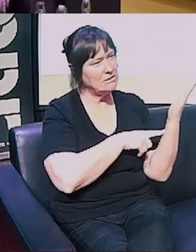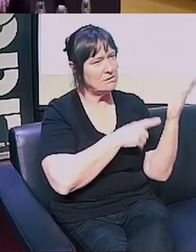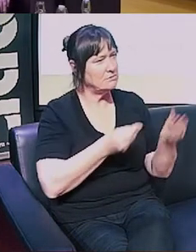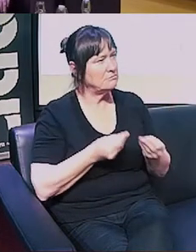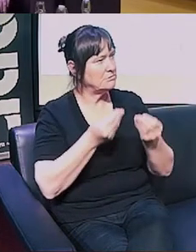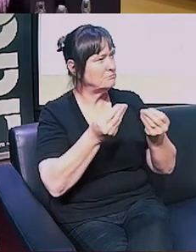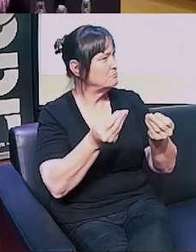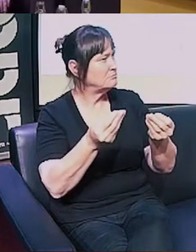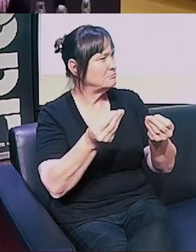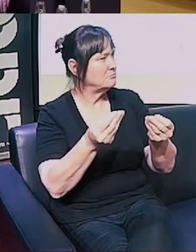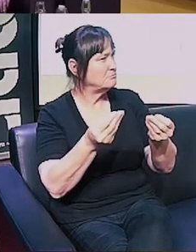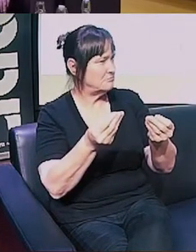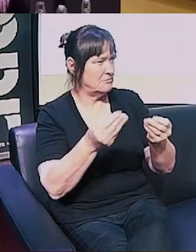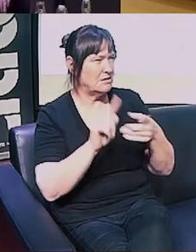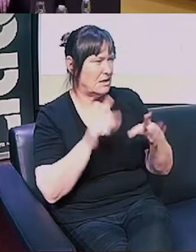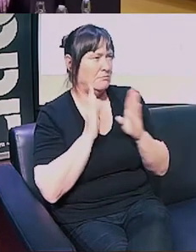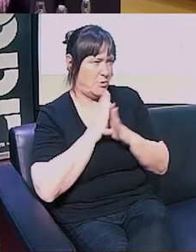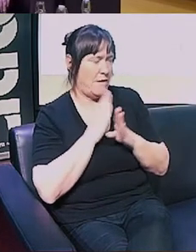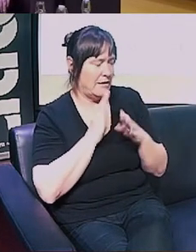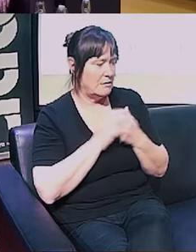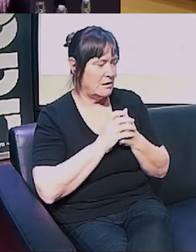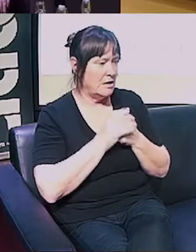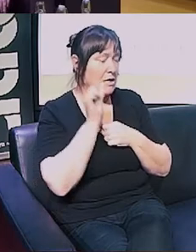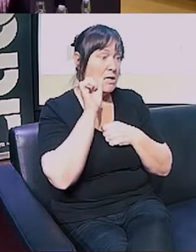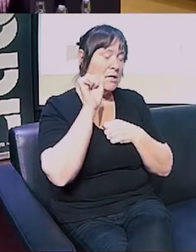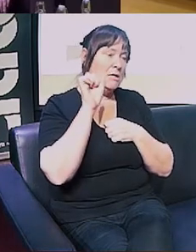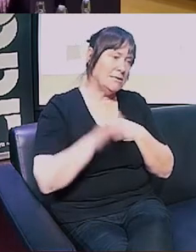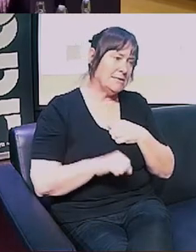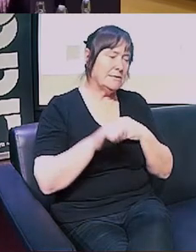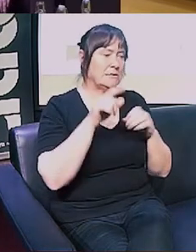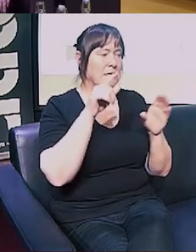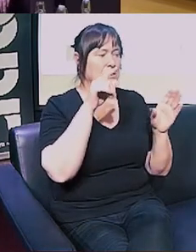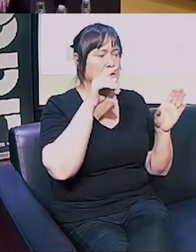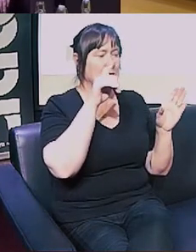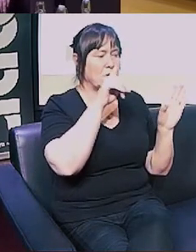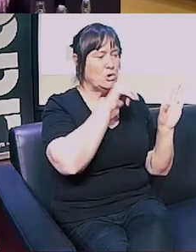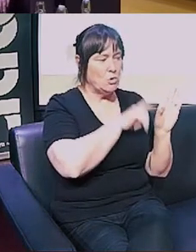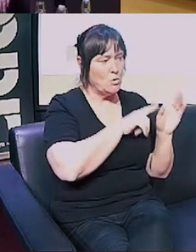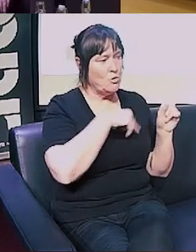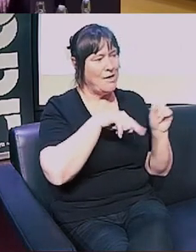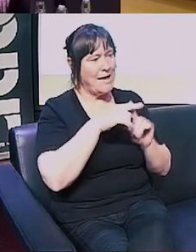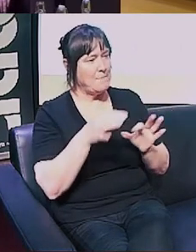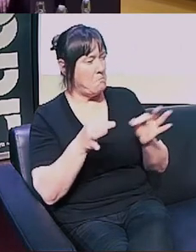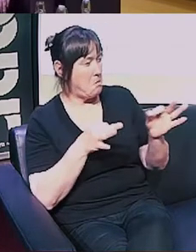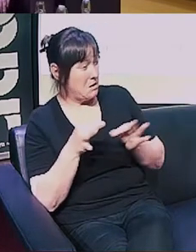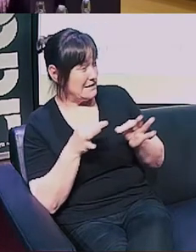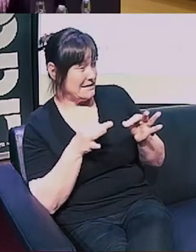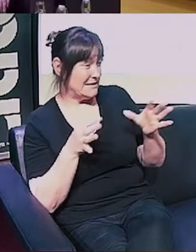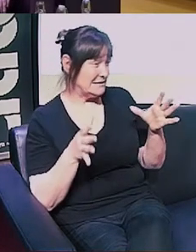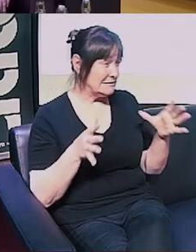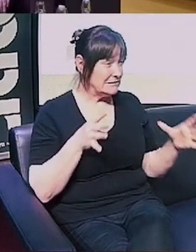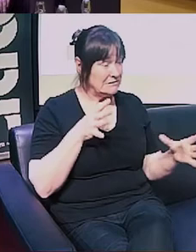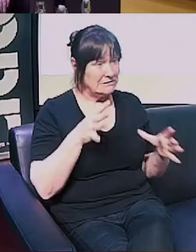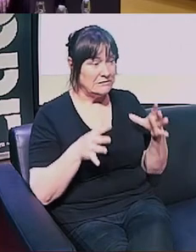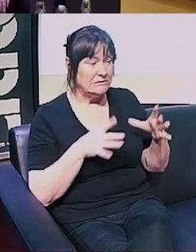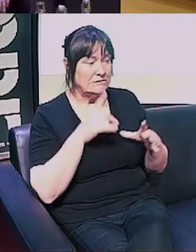yes, youth and politics tend to be breeding